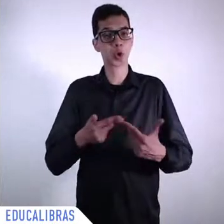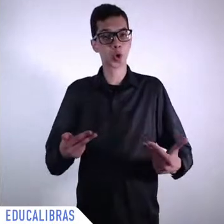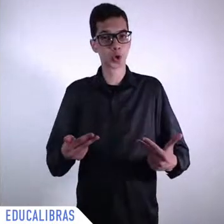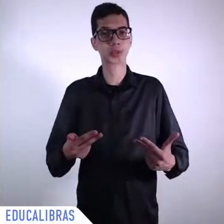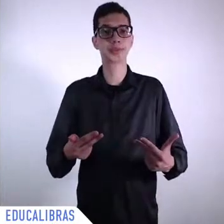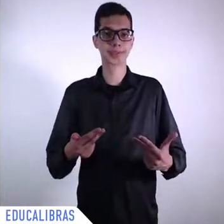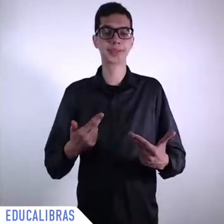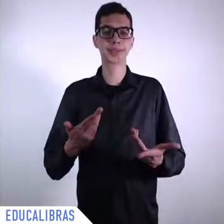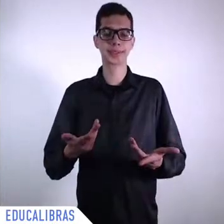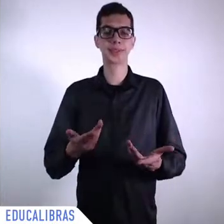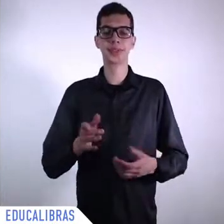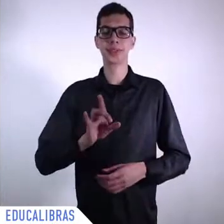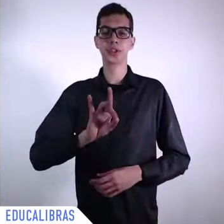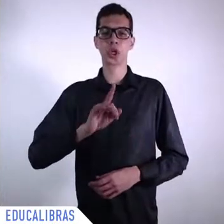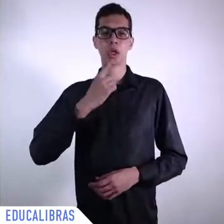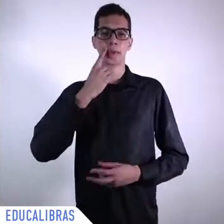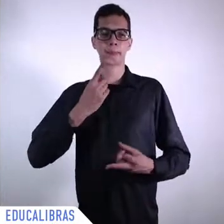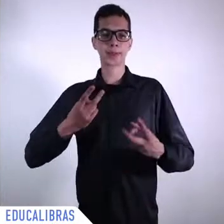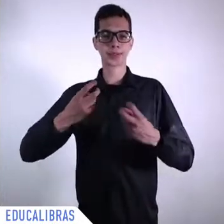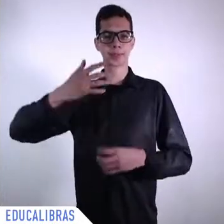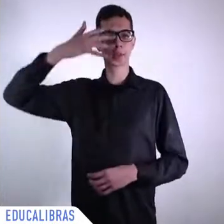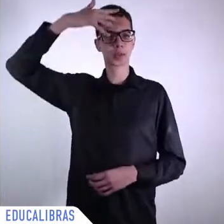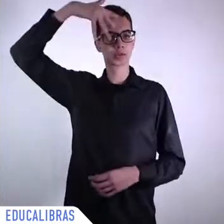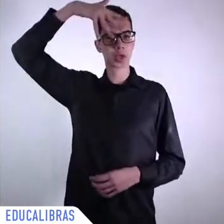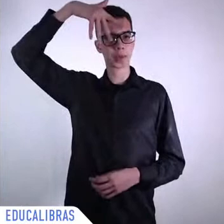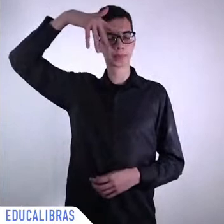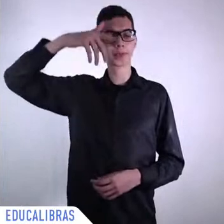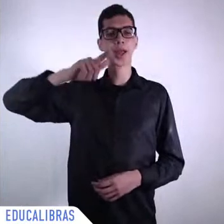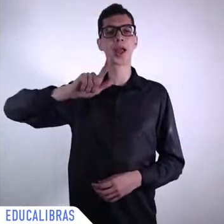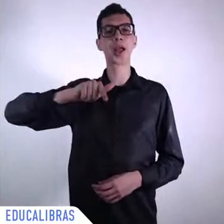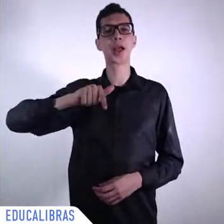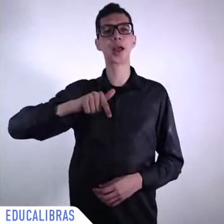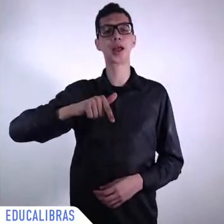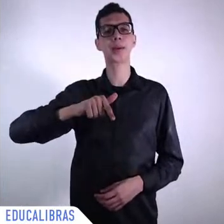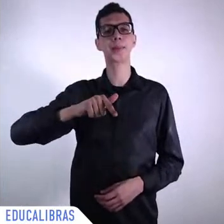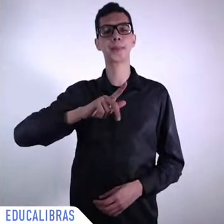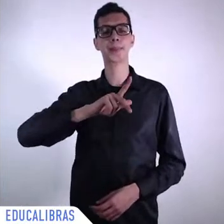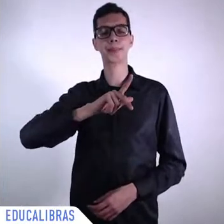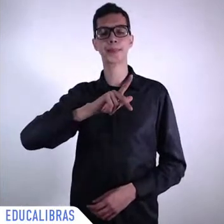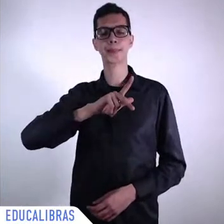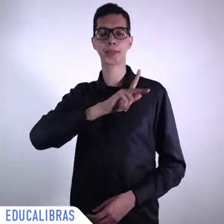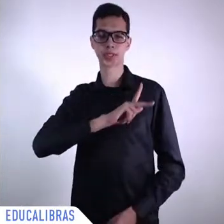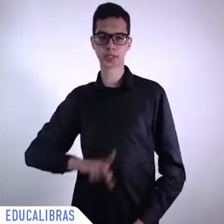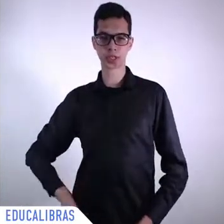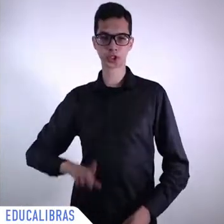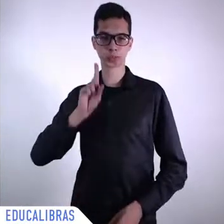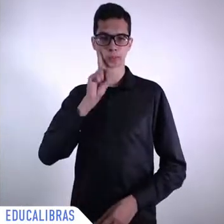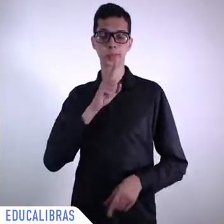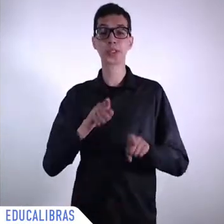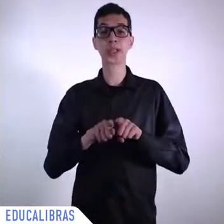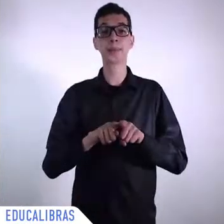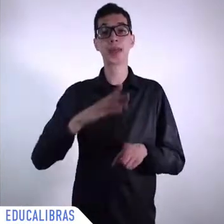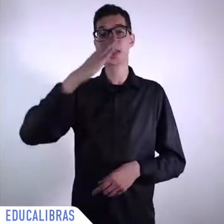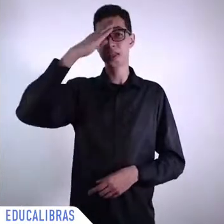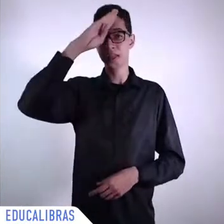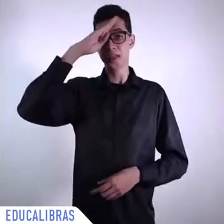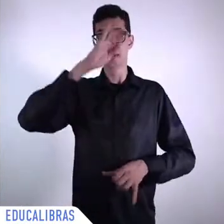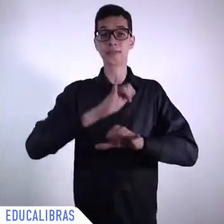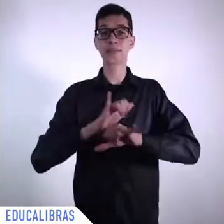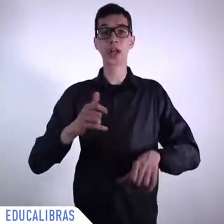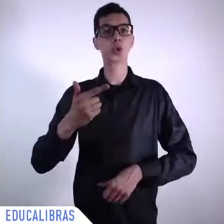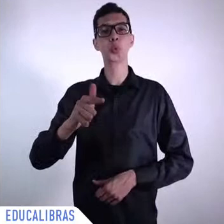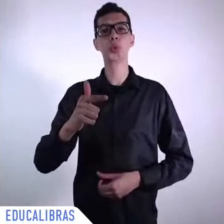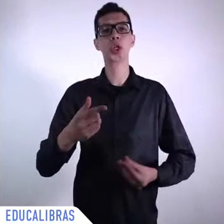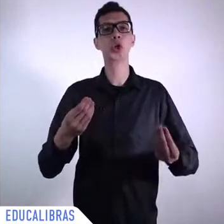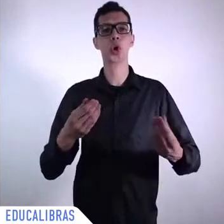last General Assembly to see that there's no place for solidarity. There is no place for humanistic values. And even the concept